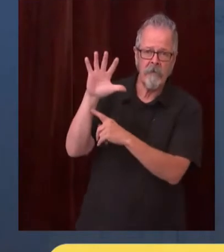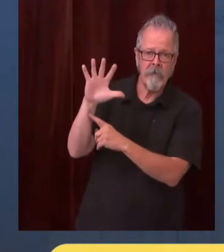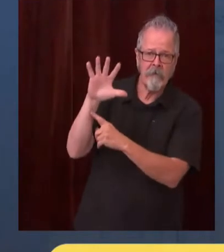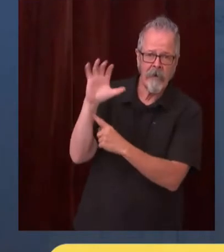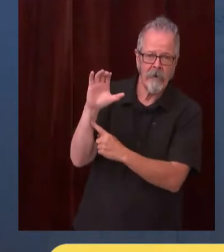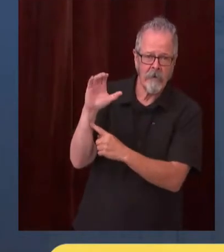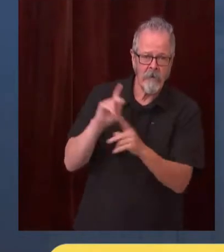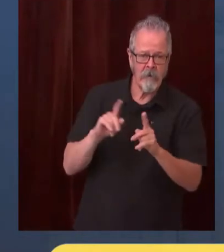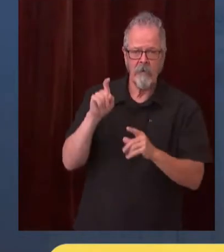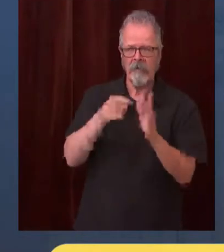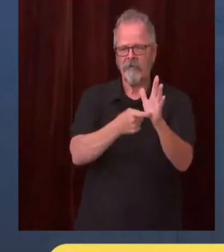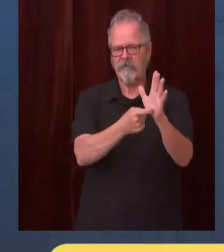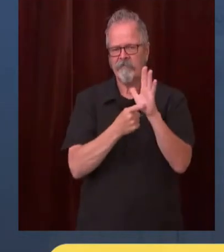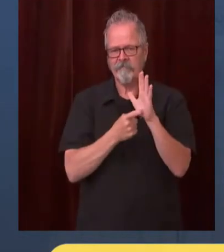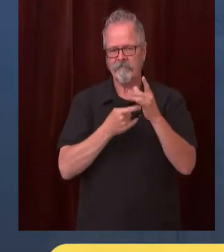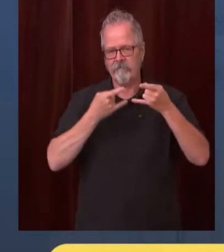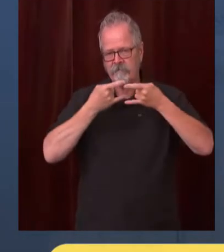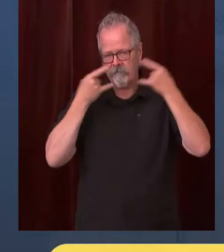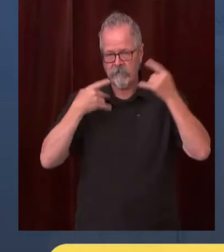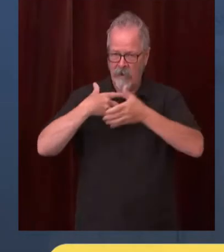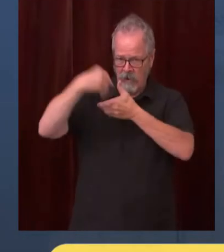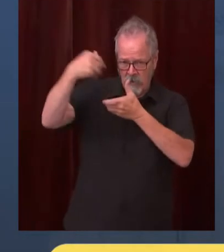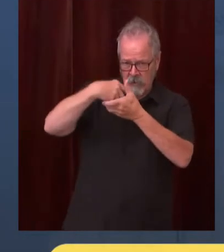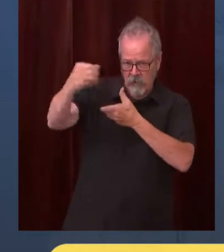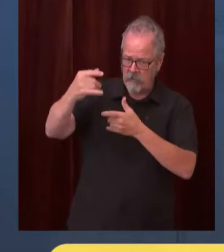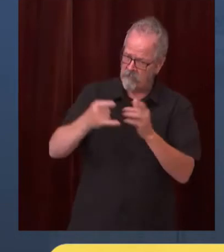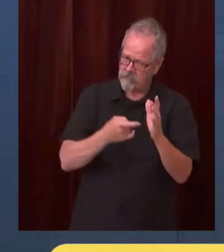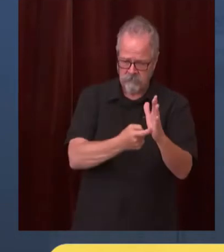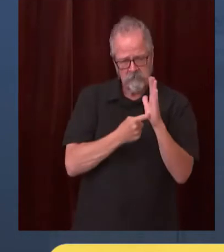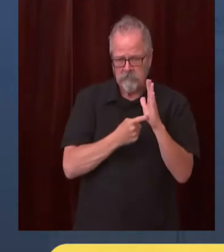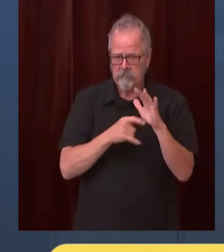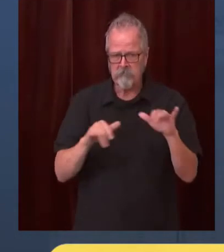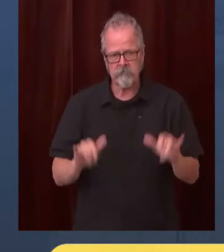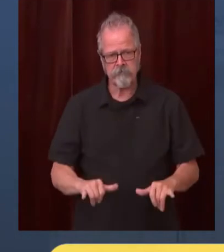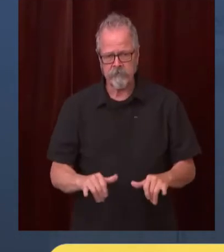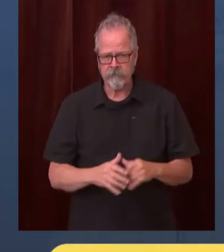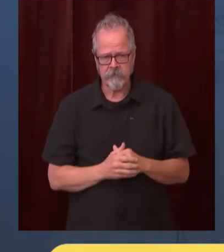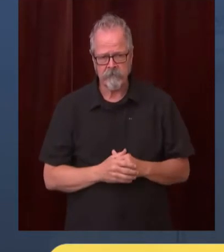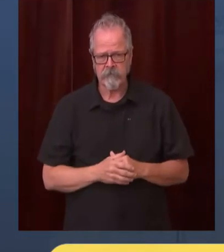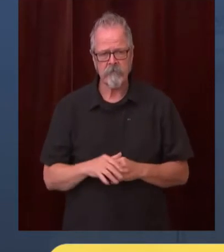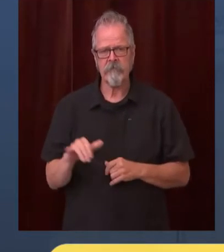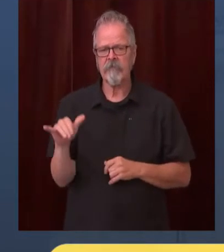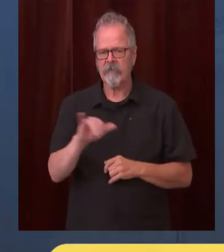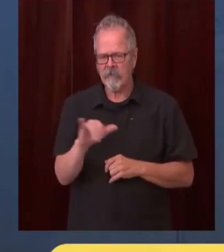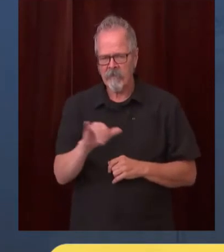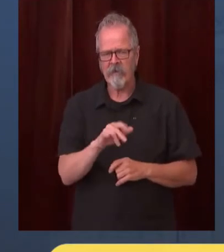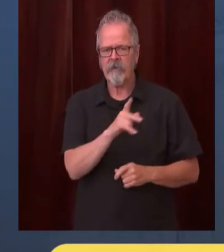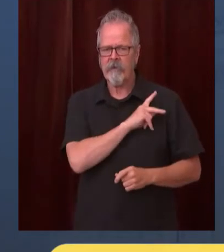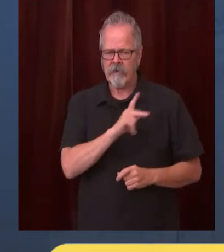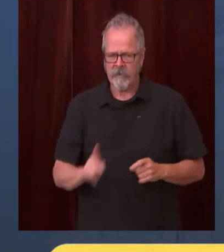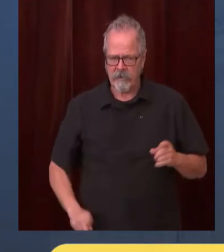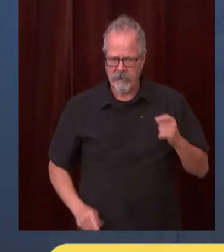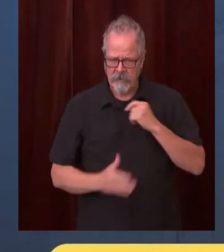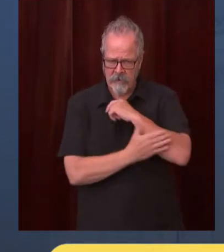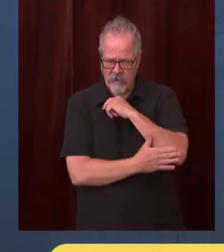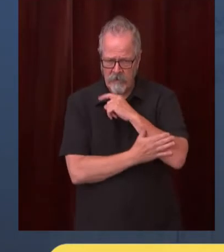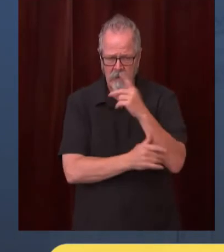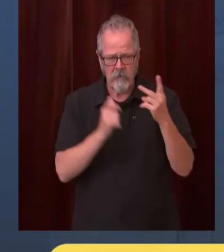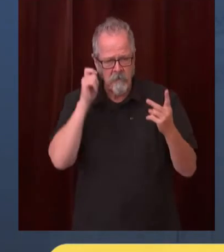masks in all indoor public settings as well regardless of vaccination status so this adds to that essentially